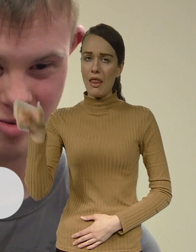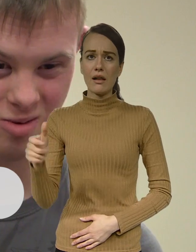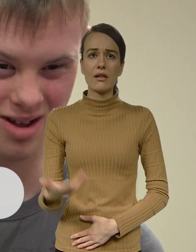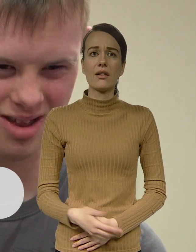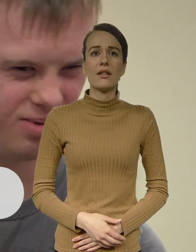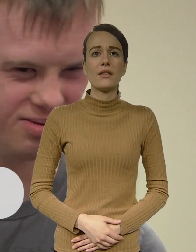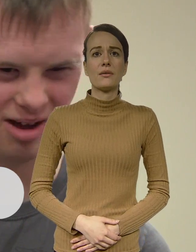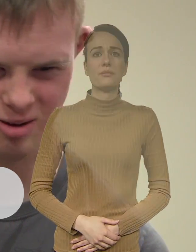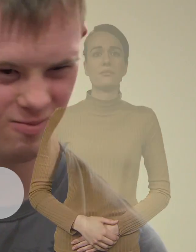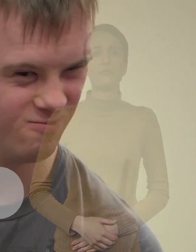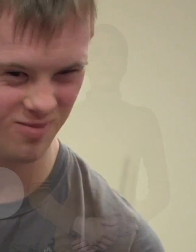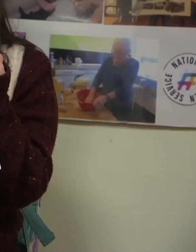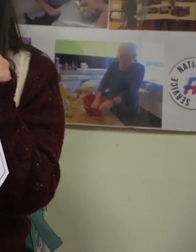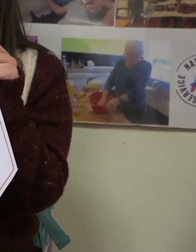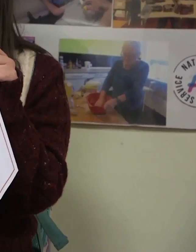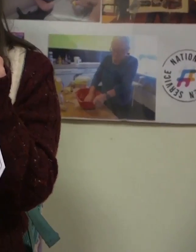I mean it's really nasty people.